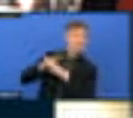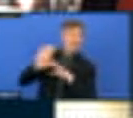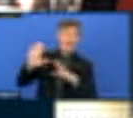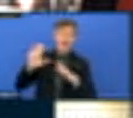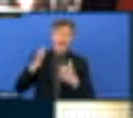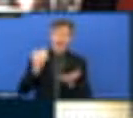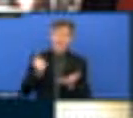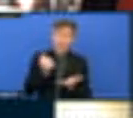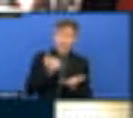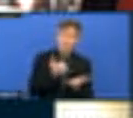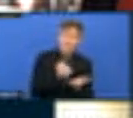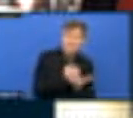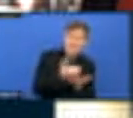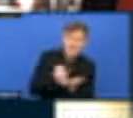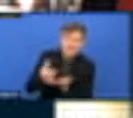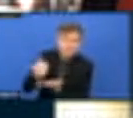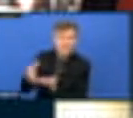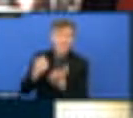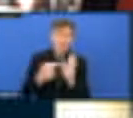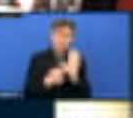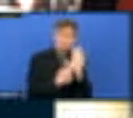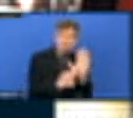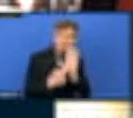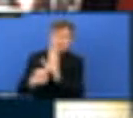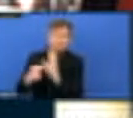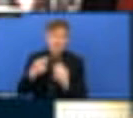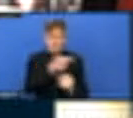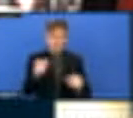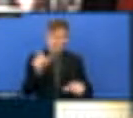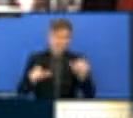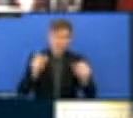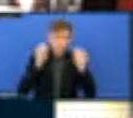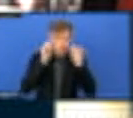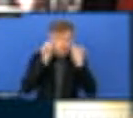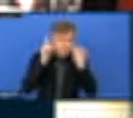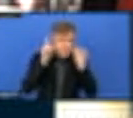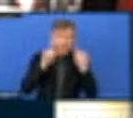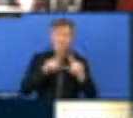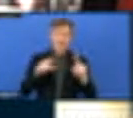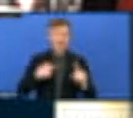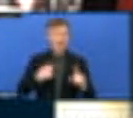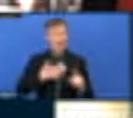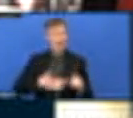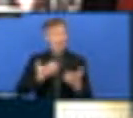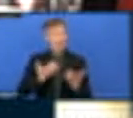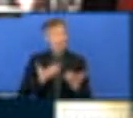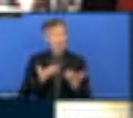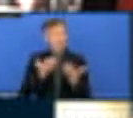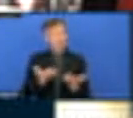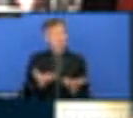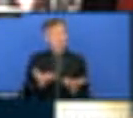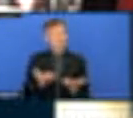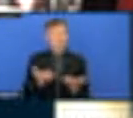share this concern, to benefit from children from other countries.